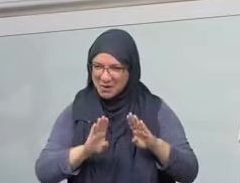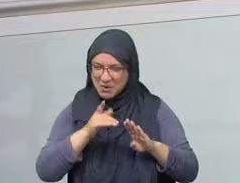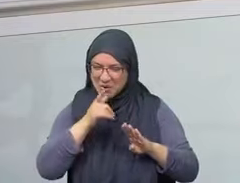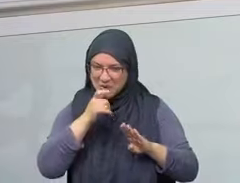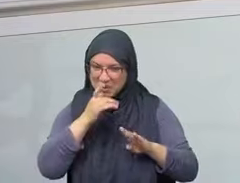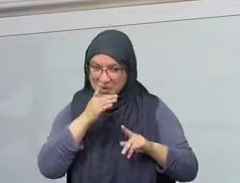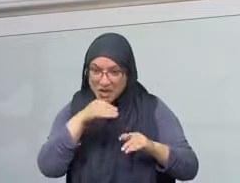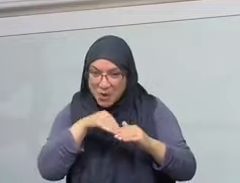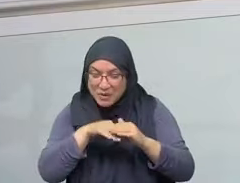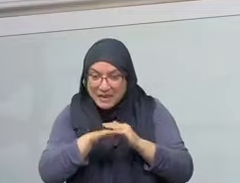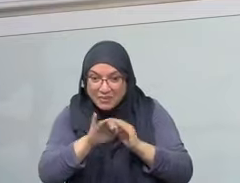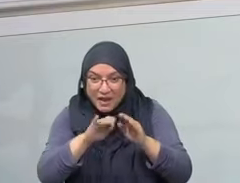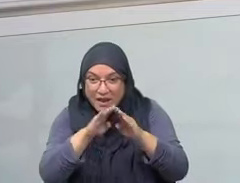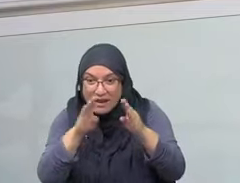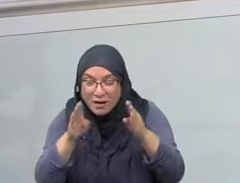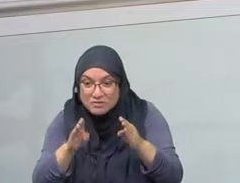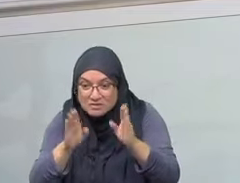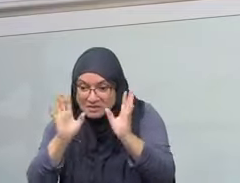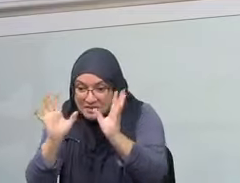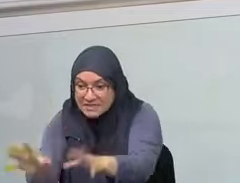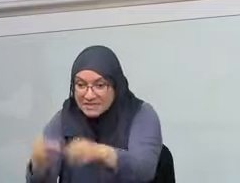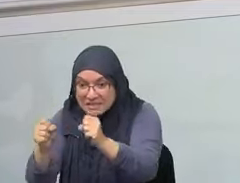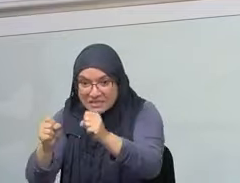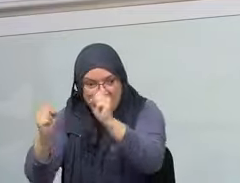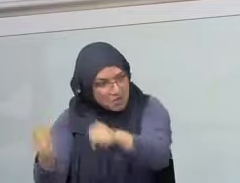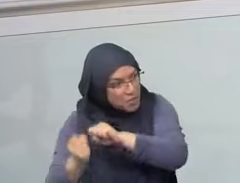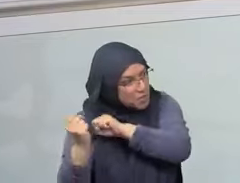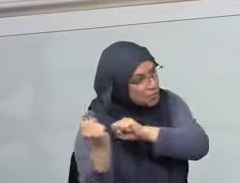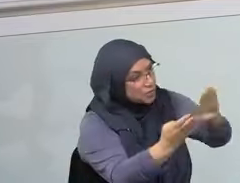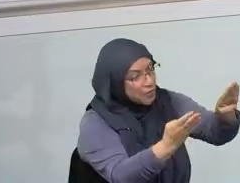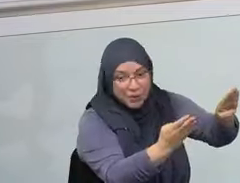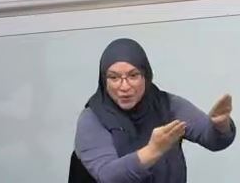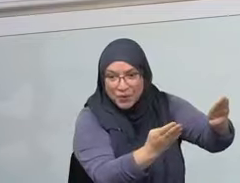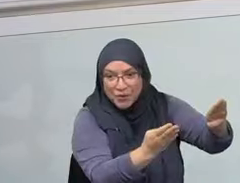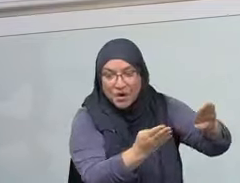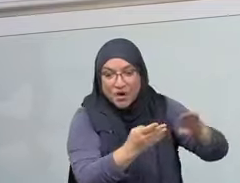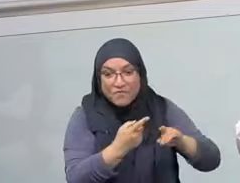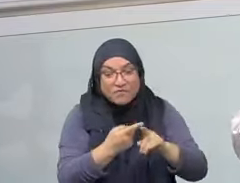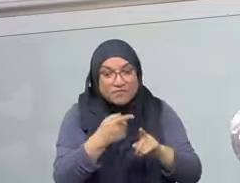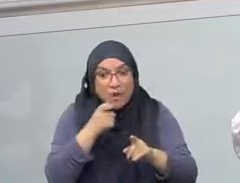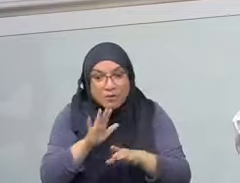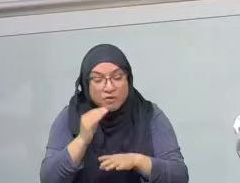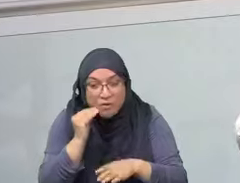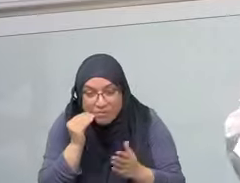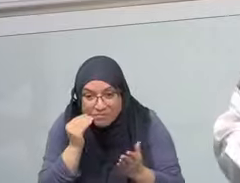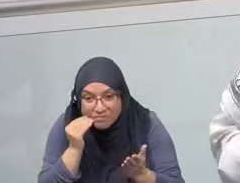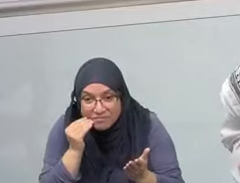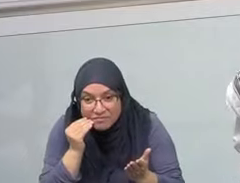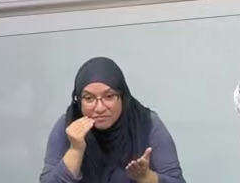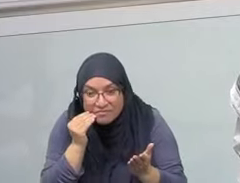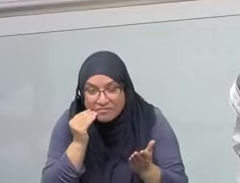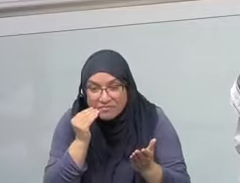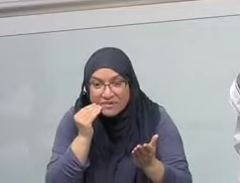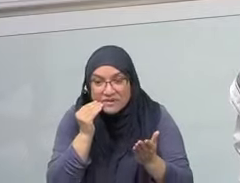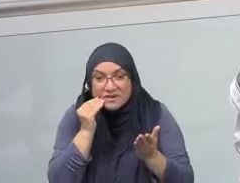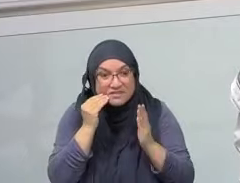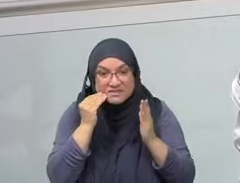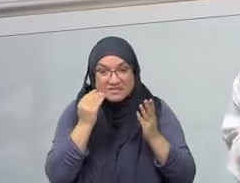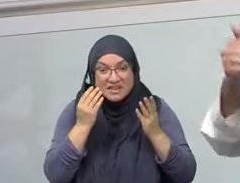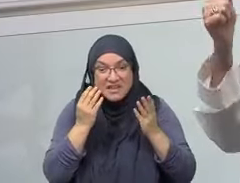Allah sees them dear brothers and sisters. And Allah sees us and how we will respond when we see Masjid Al-Aqsa. And we see those disgusting images.